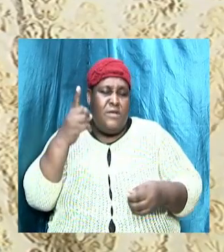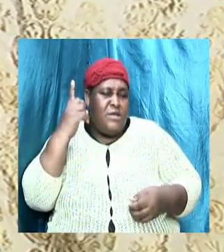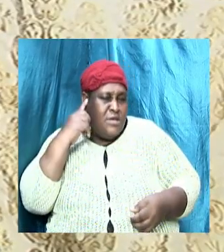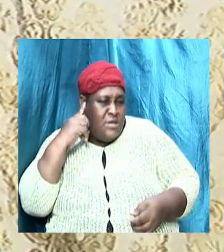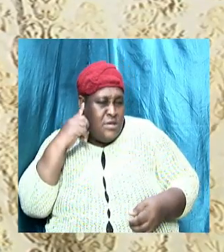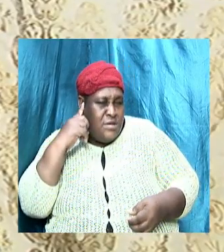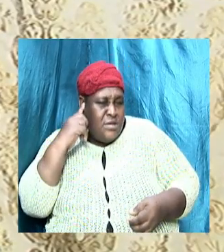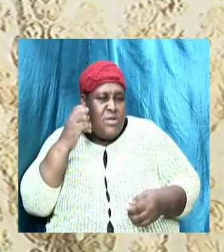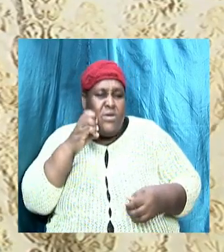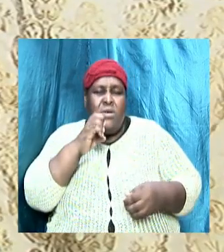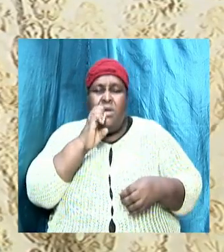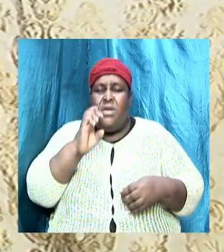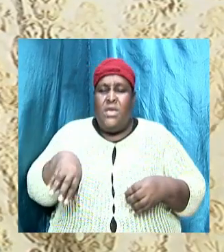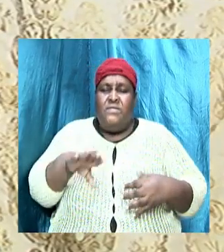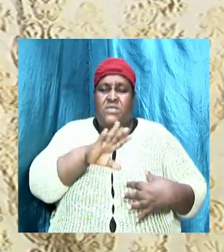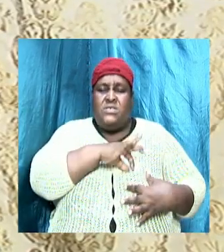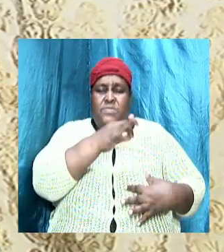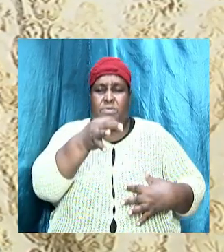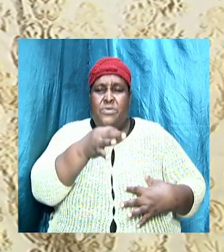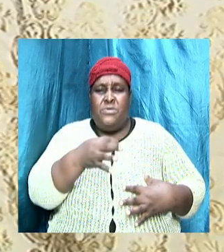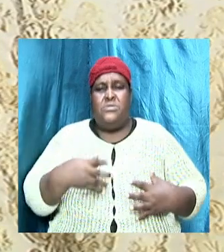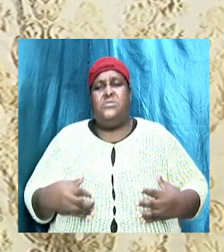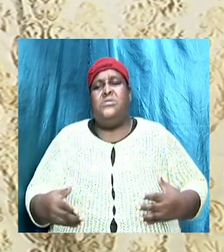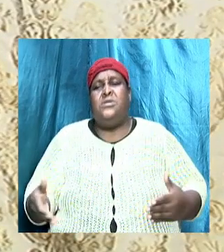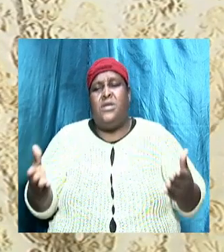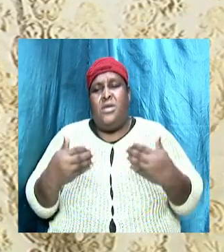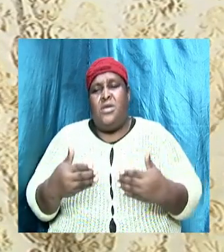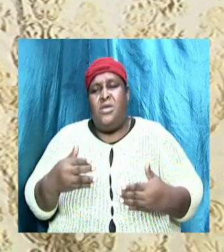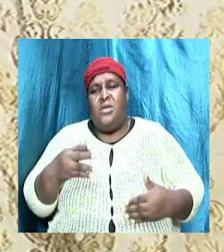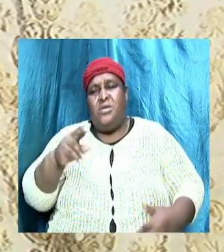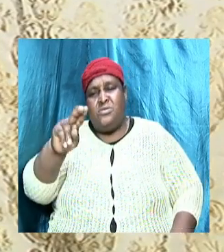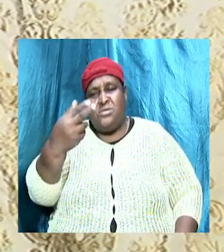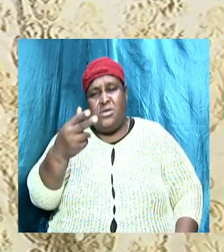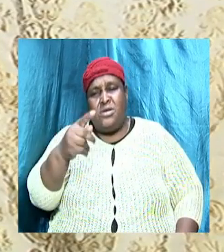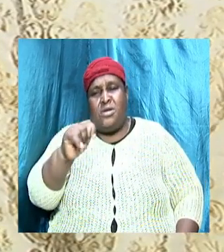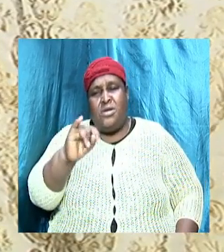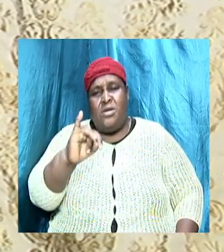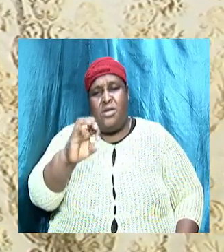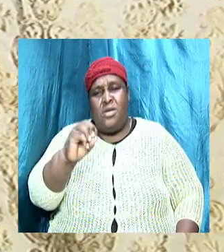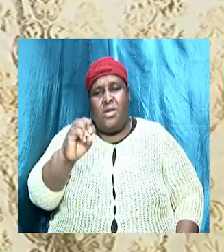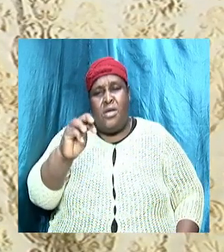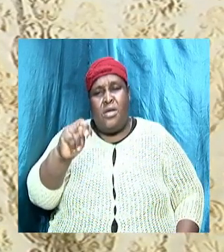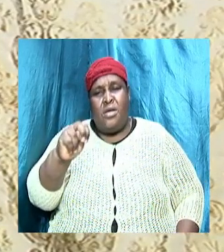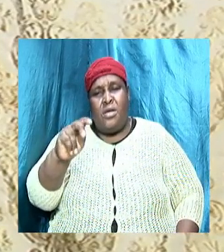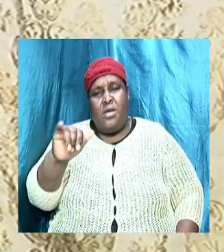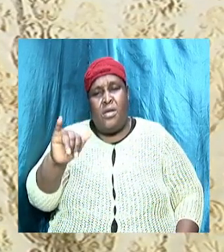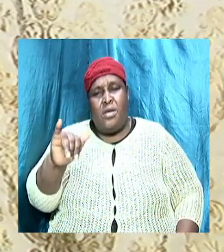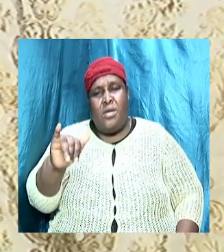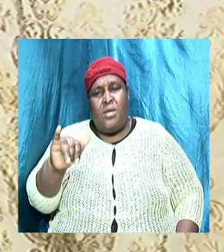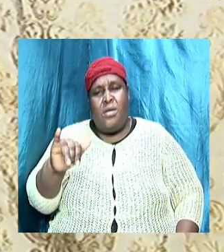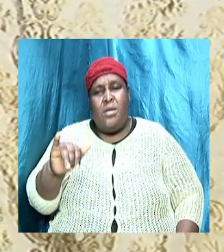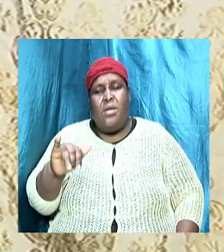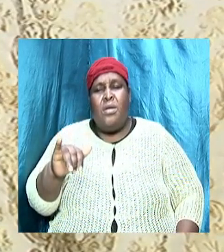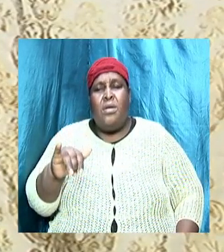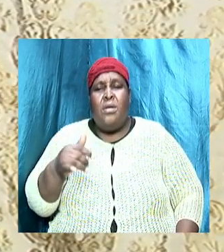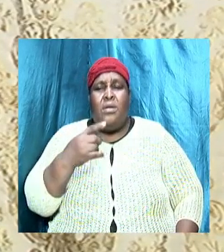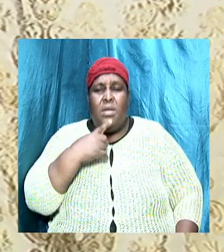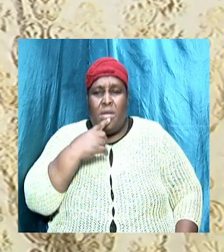But then here now in 2 Timothy 4, we read where now the apostle now charged Timothy,